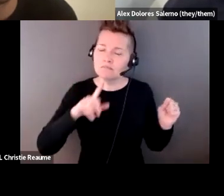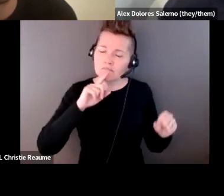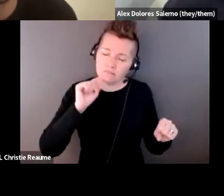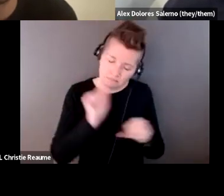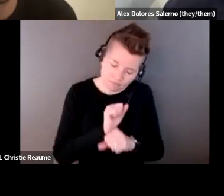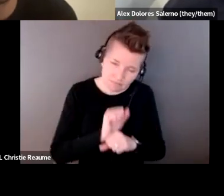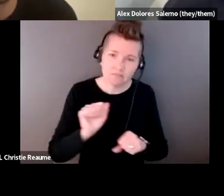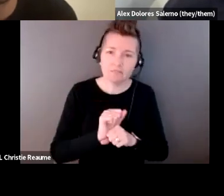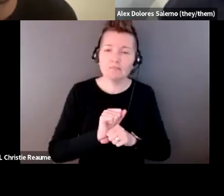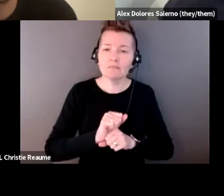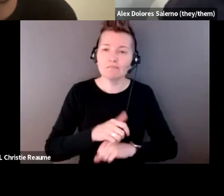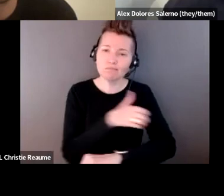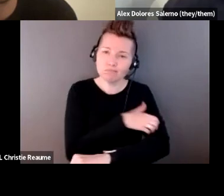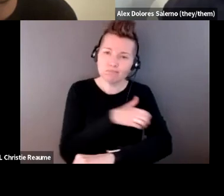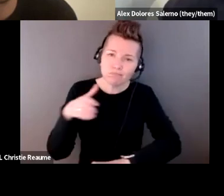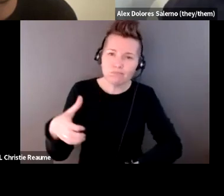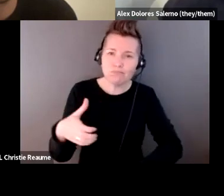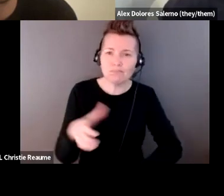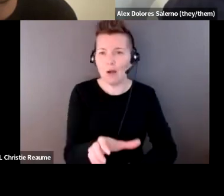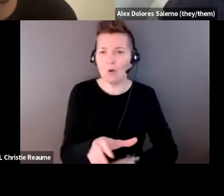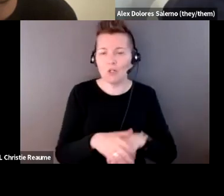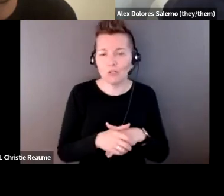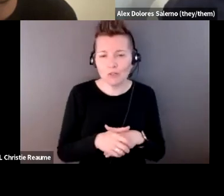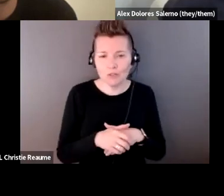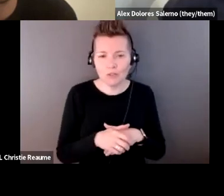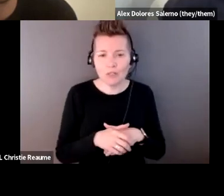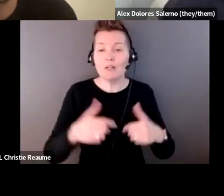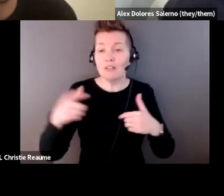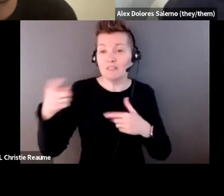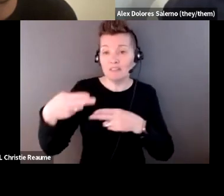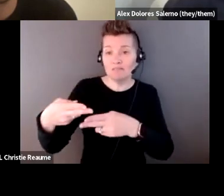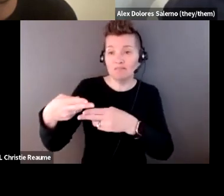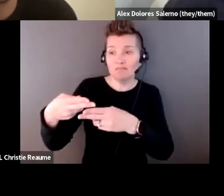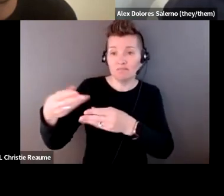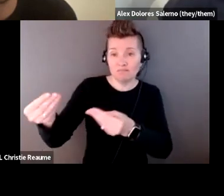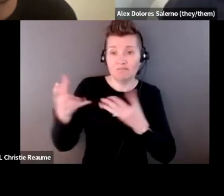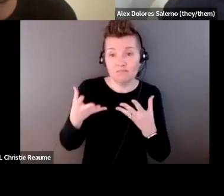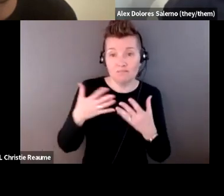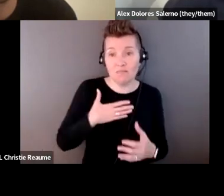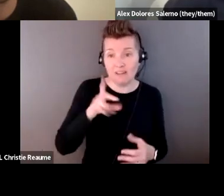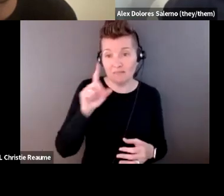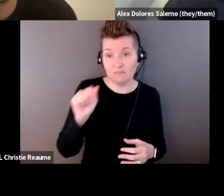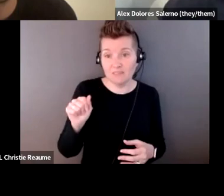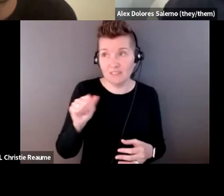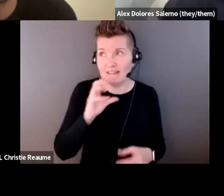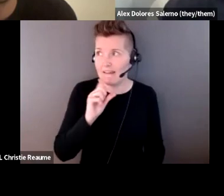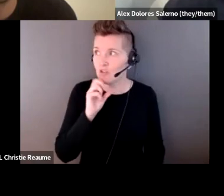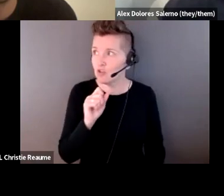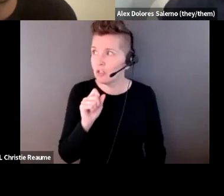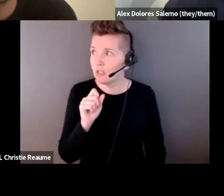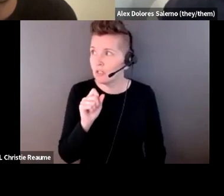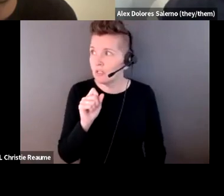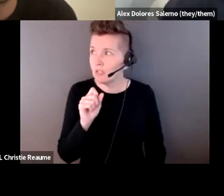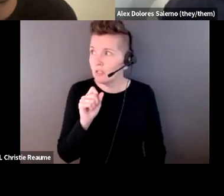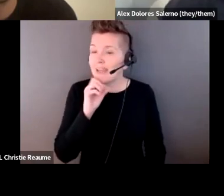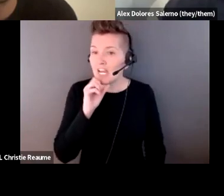like empowered. And like, I, you know, when I was diagnosed with my disease at age, um, like 14, I